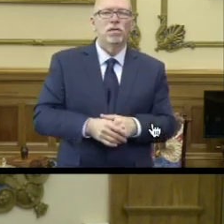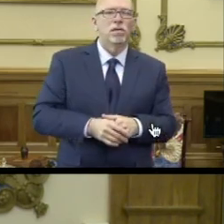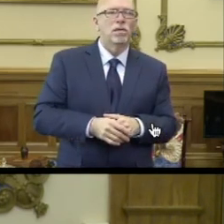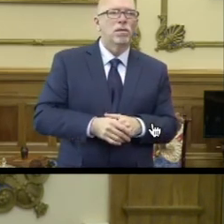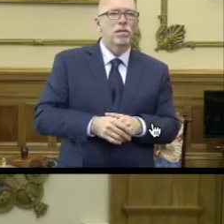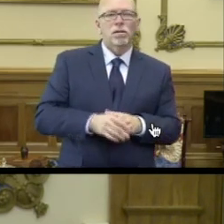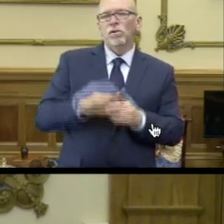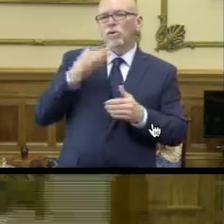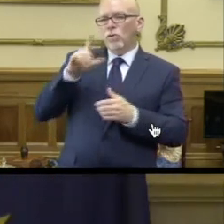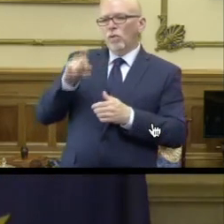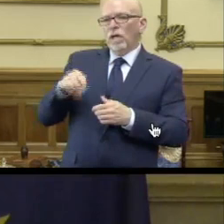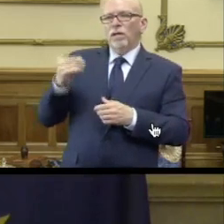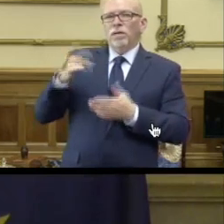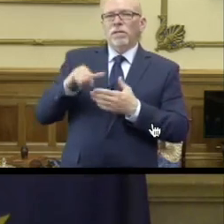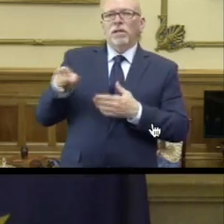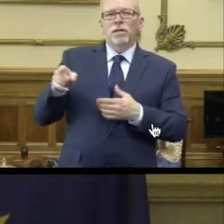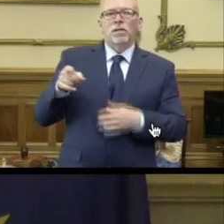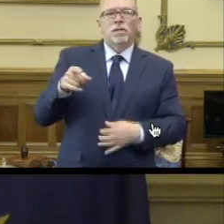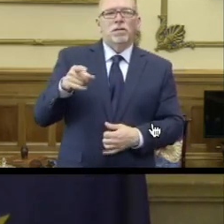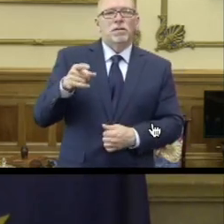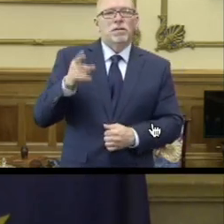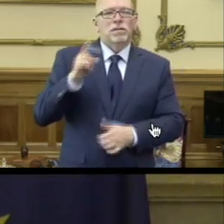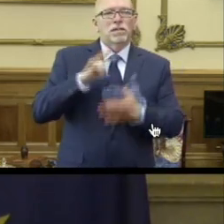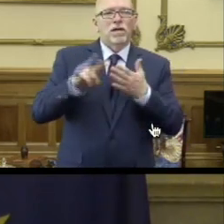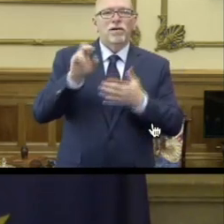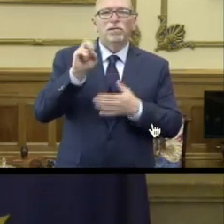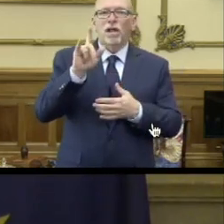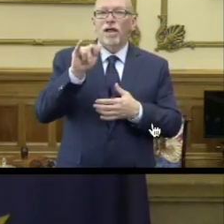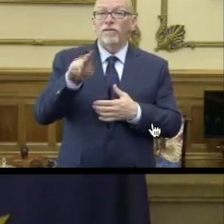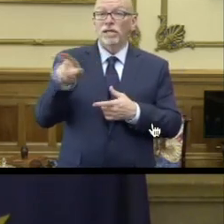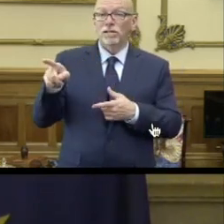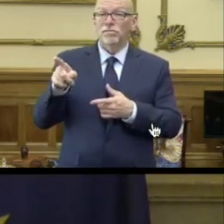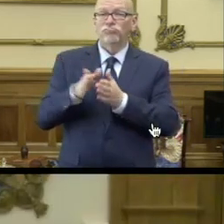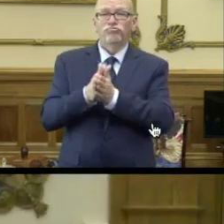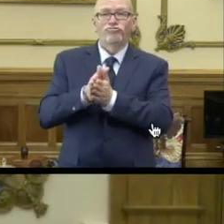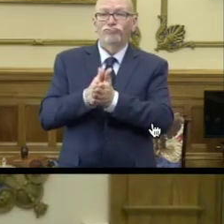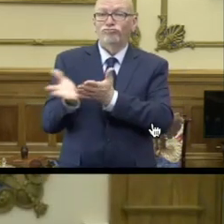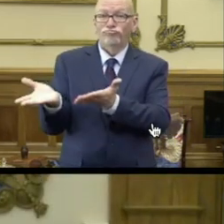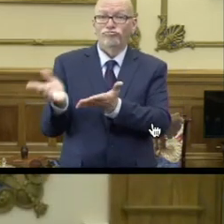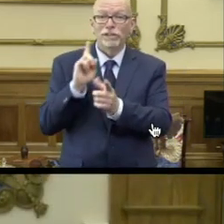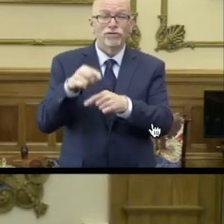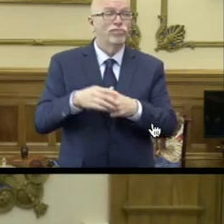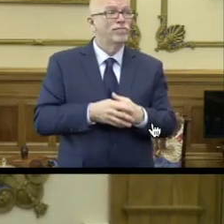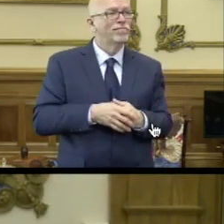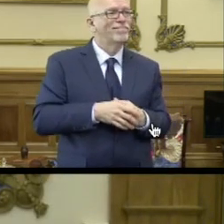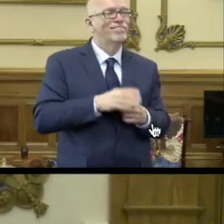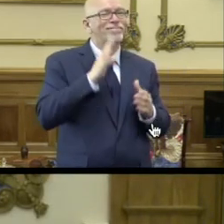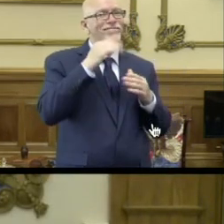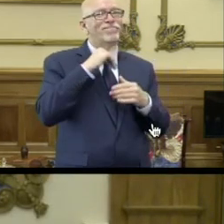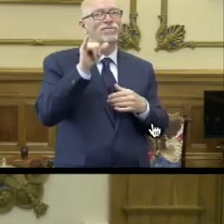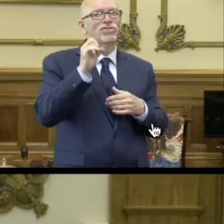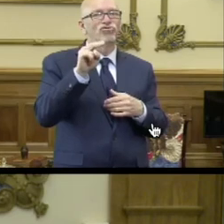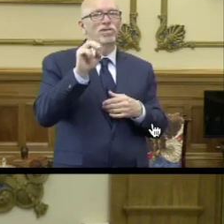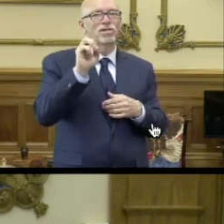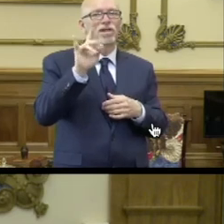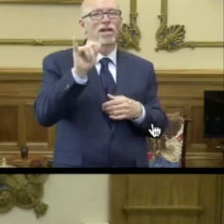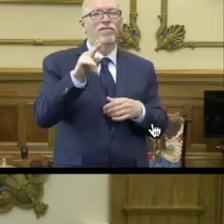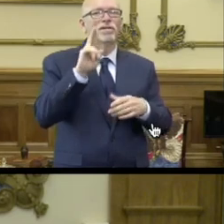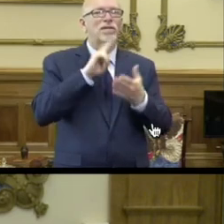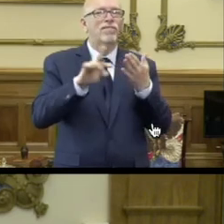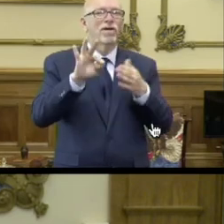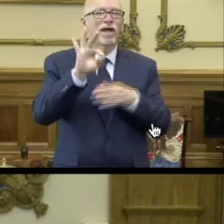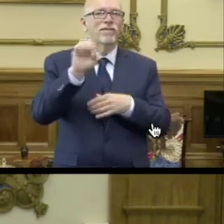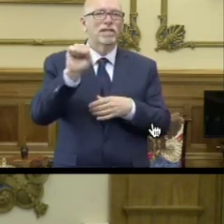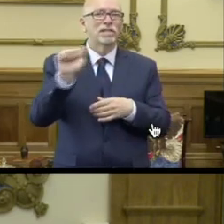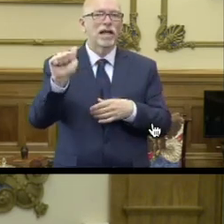Great question and something that Secretary Sullivan is passionate about. Hi, Jen Sullivan, Secretary of Indiana Family